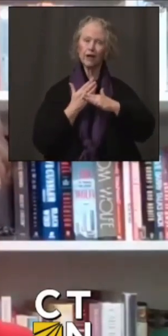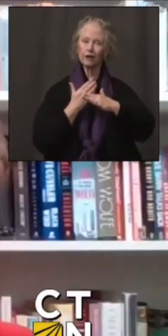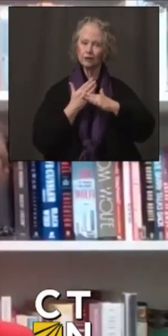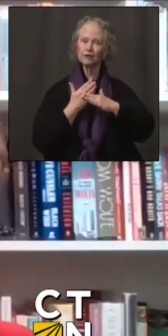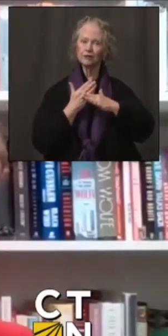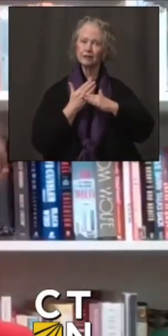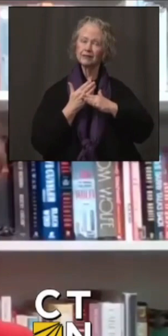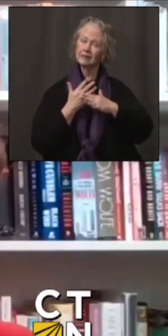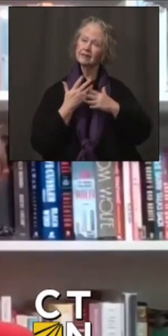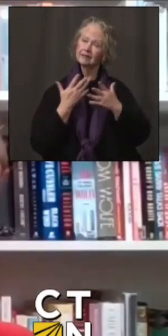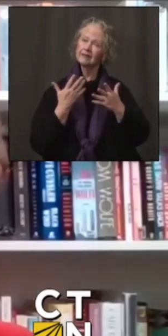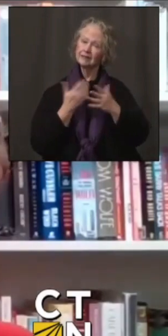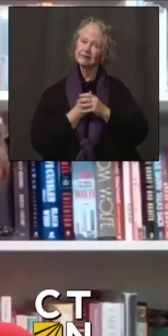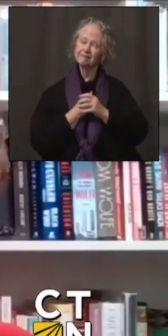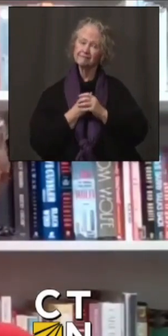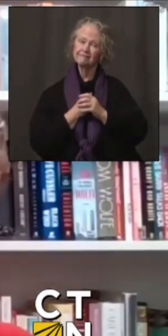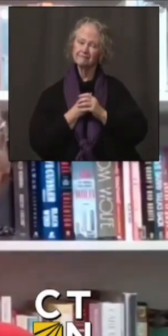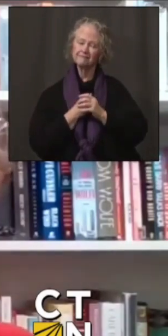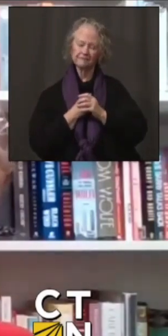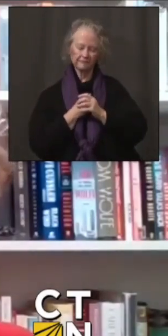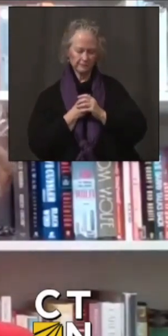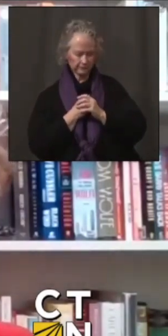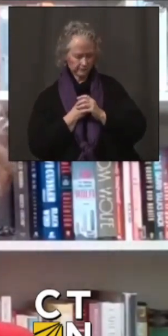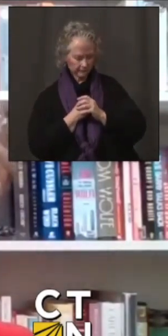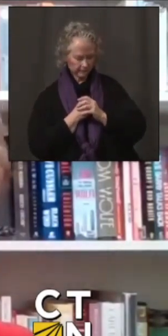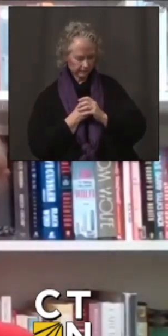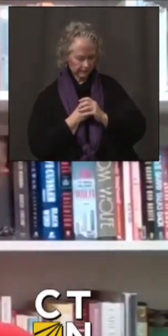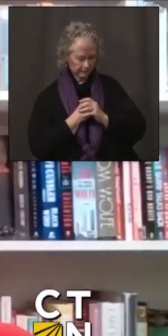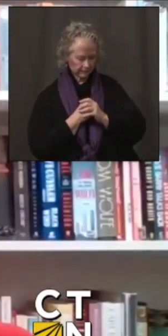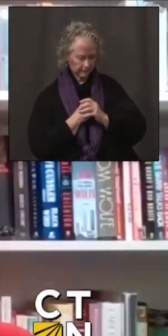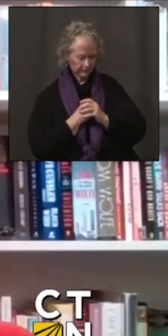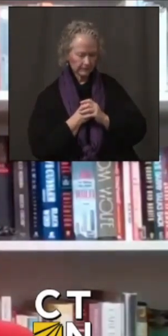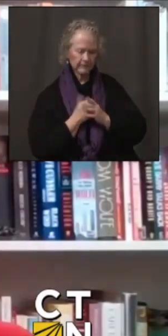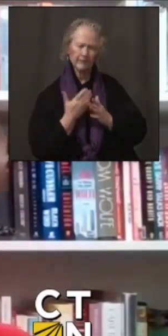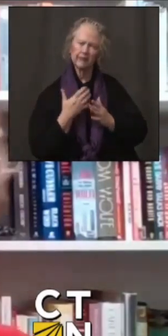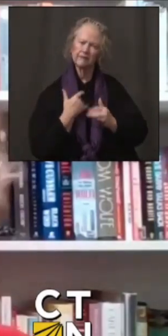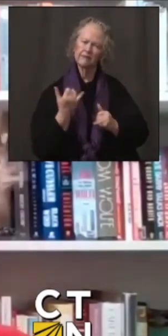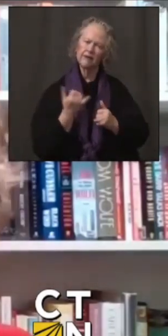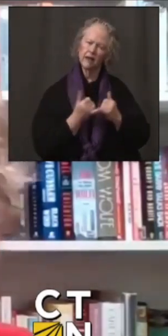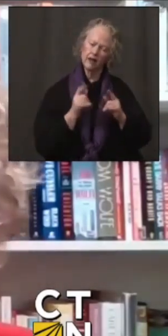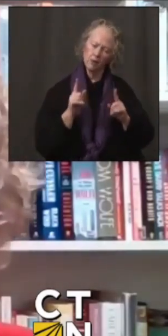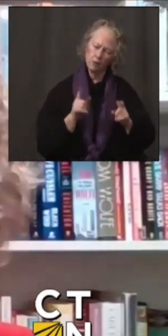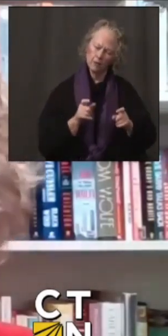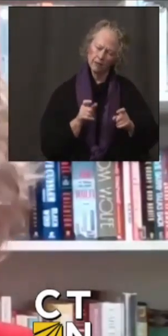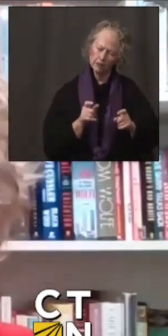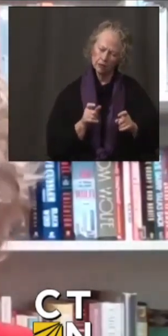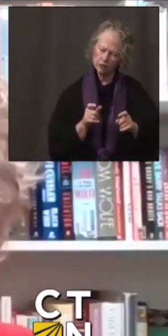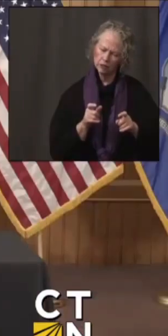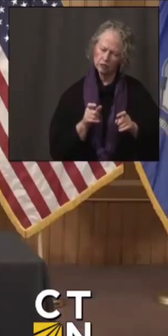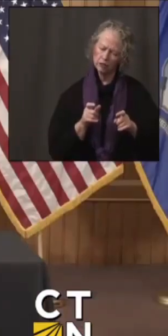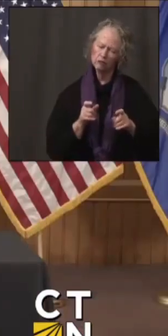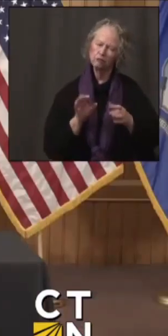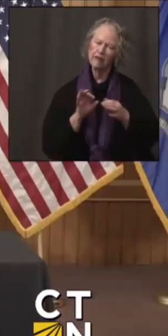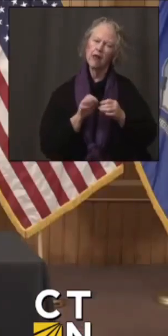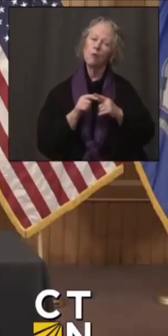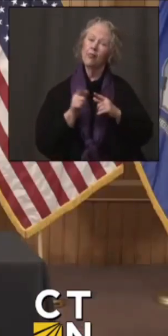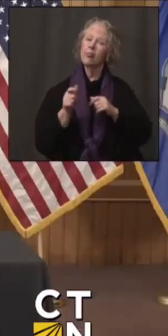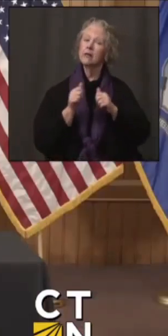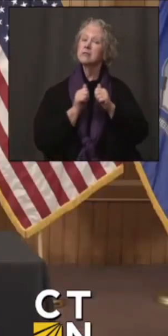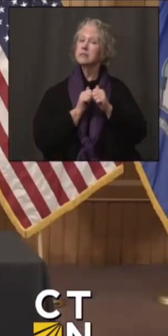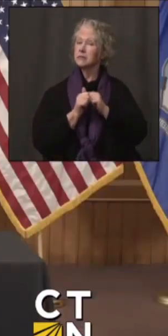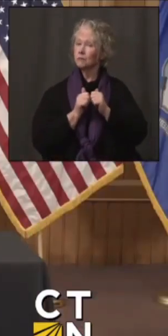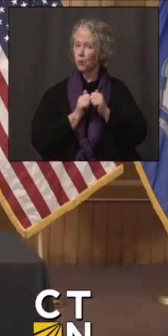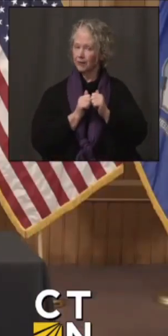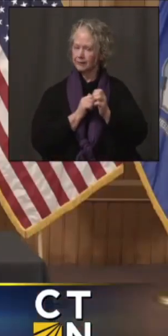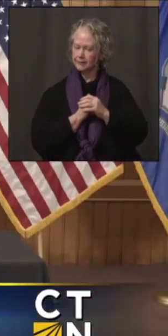ask for your patients for a few days more. And, okay. And, and just, uh, the final question for me is, uh, following up on the, uh, the sports questions, because obviously you guys are